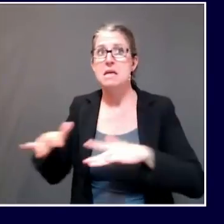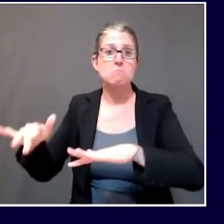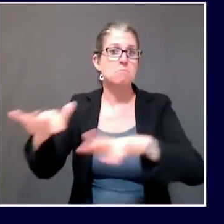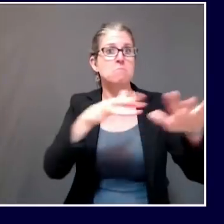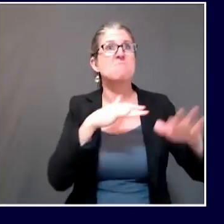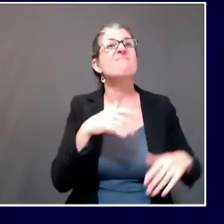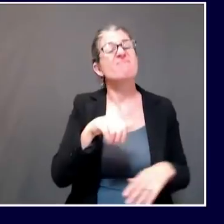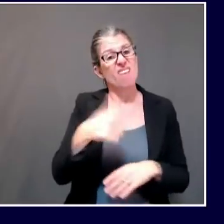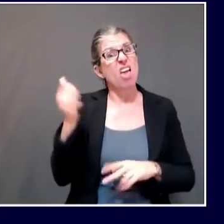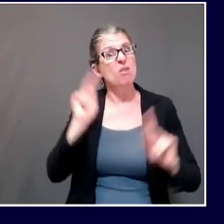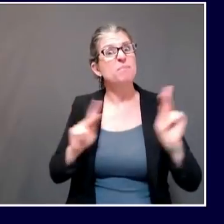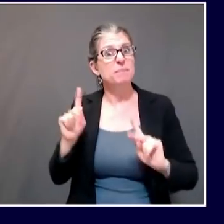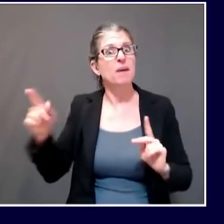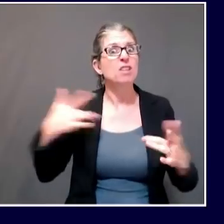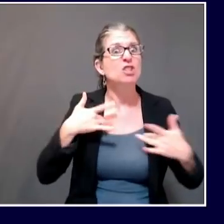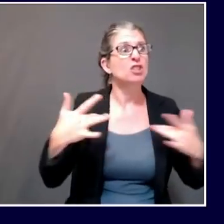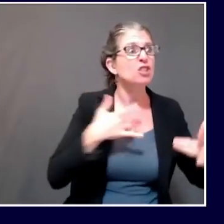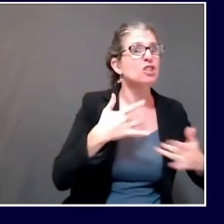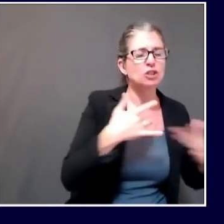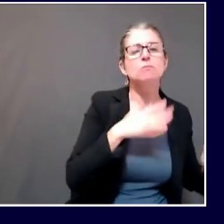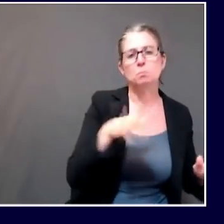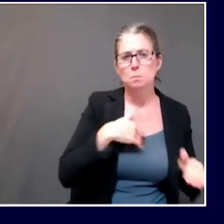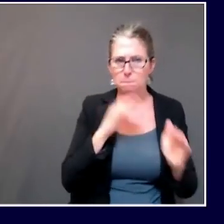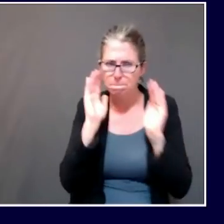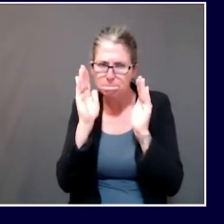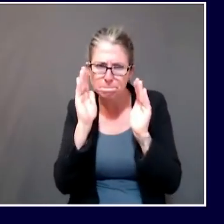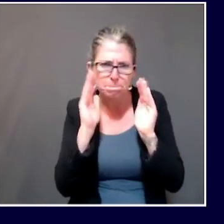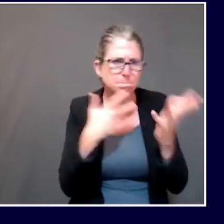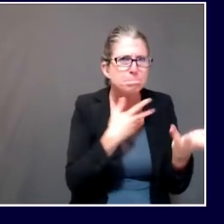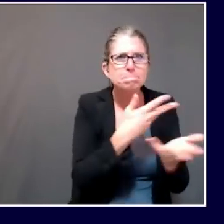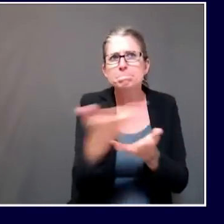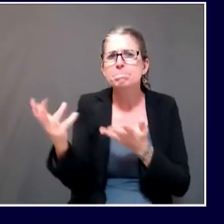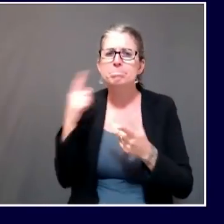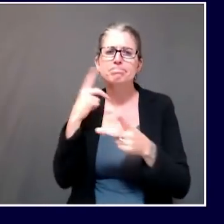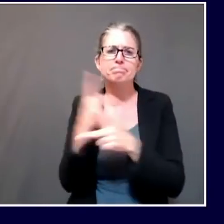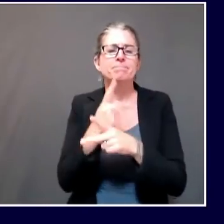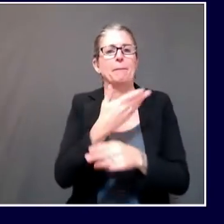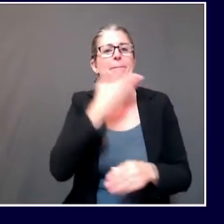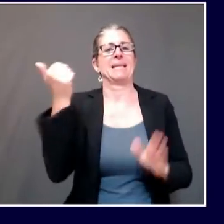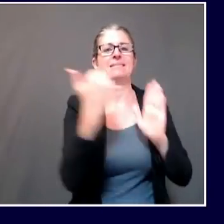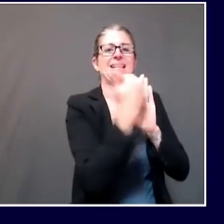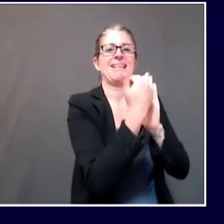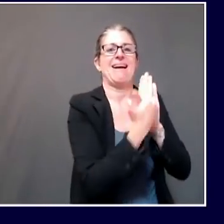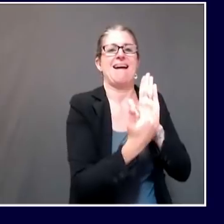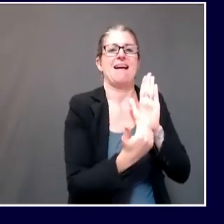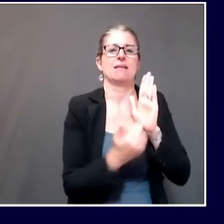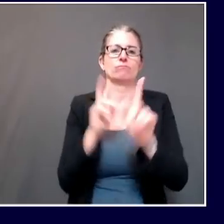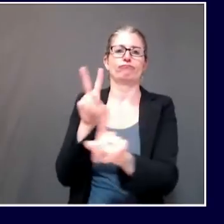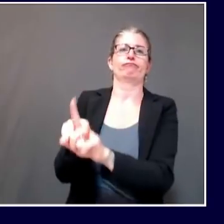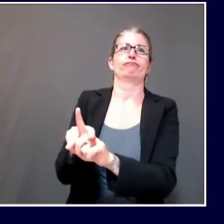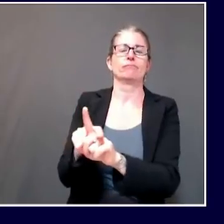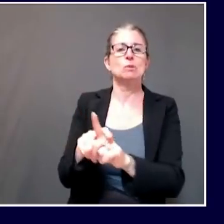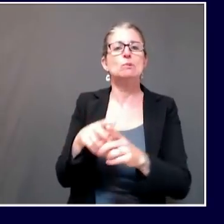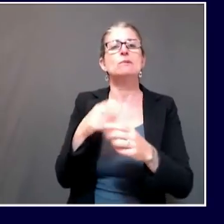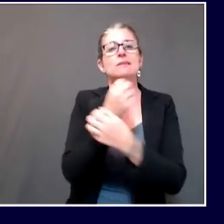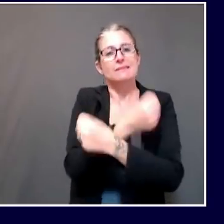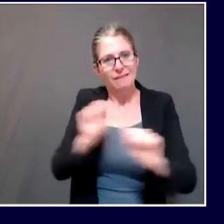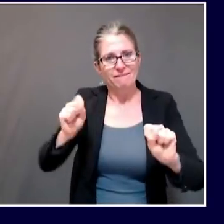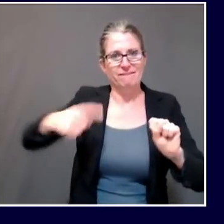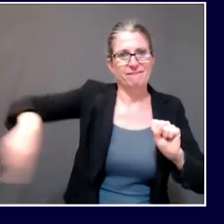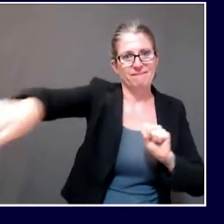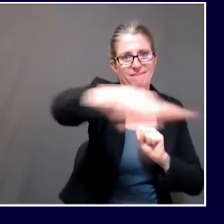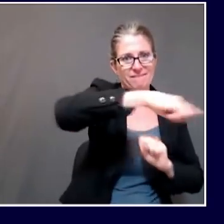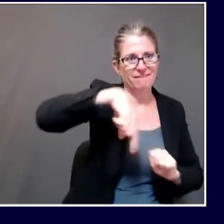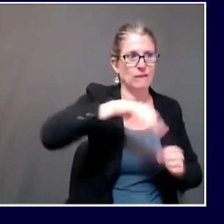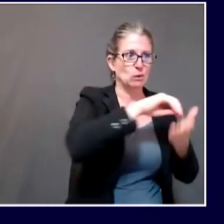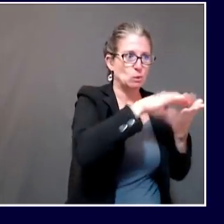of guidance for sports that both taps into the benefits of sports while keeping those students, schools, and their